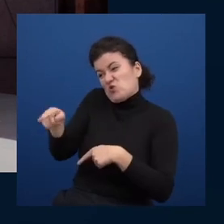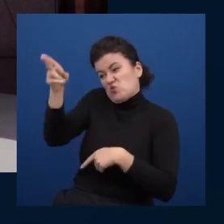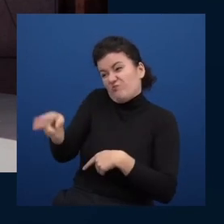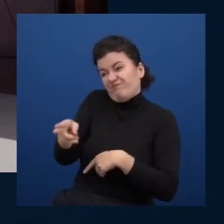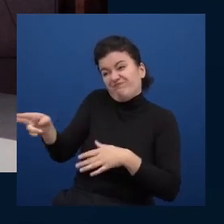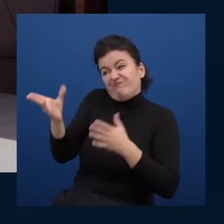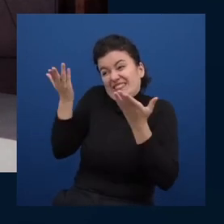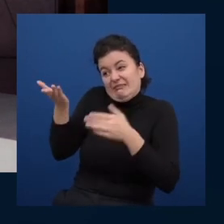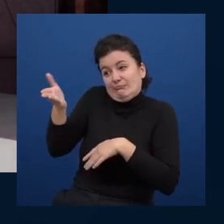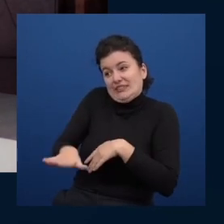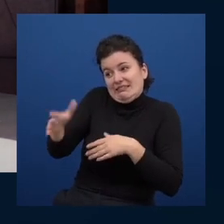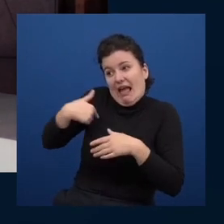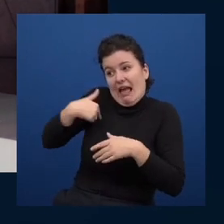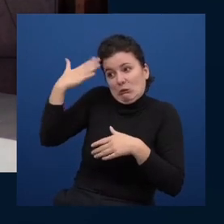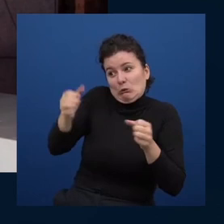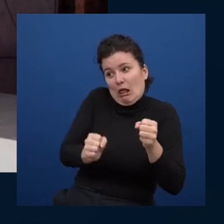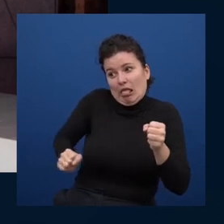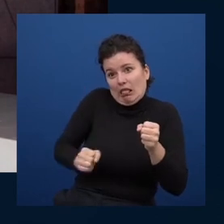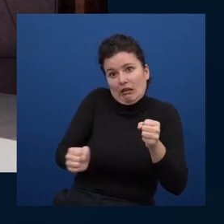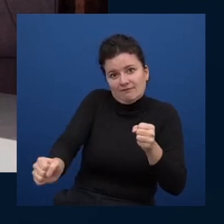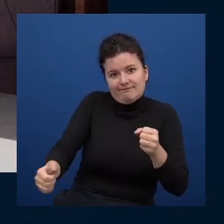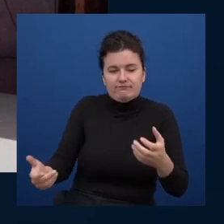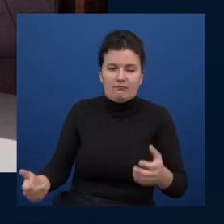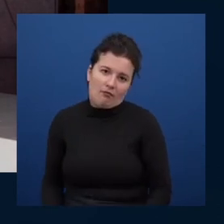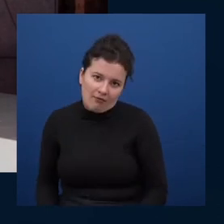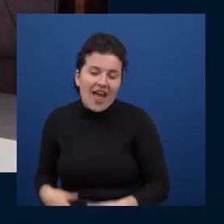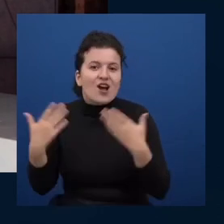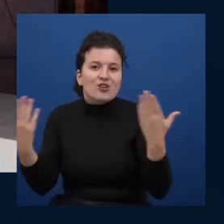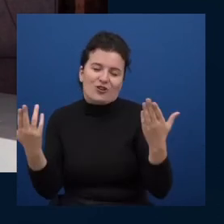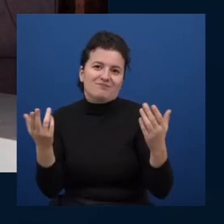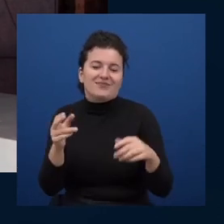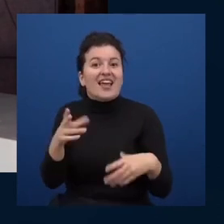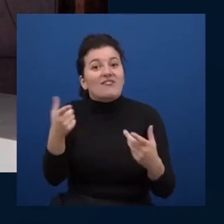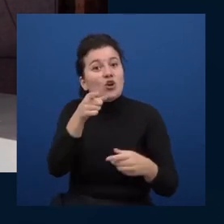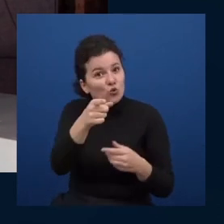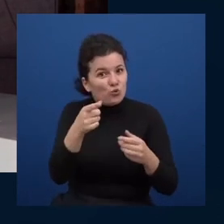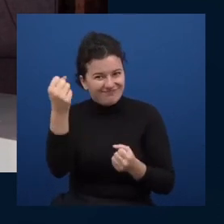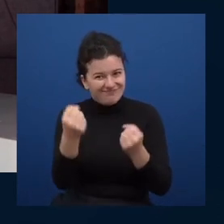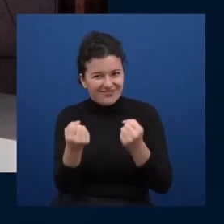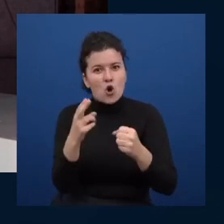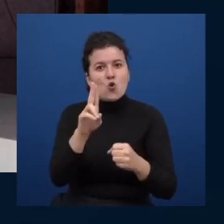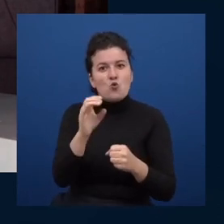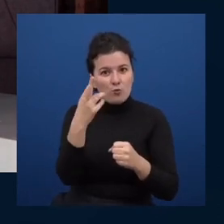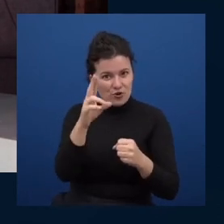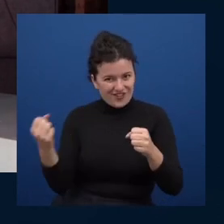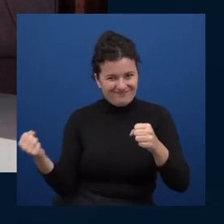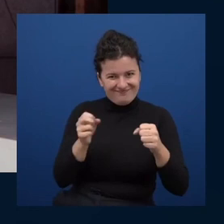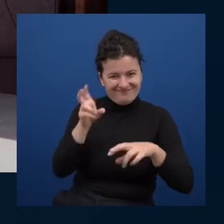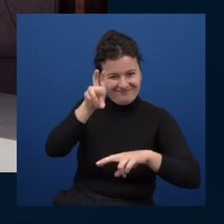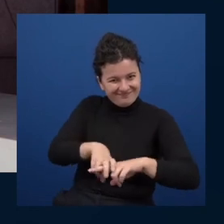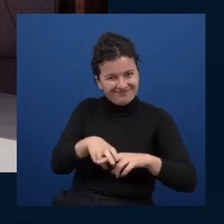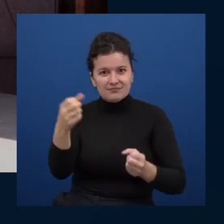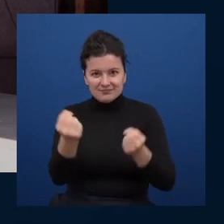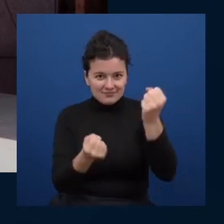question is drive an uber learn to you know like buy get an uber learn to drive a car learn to drive a stick